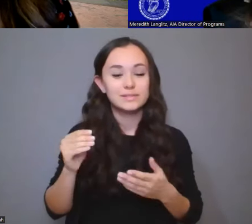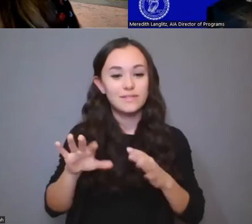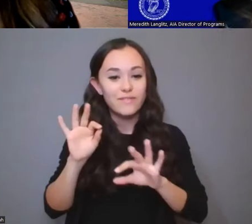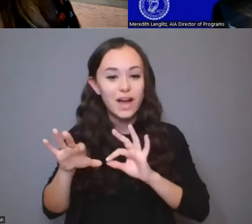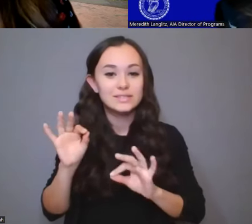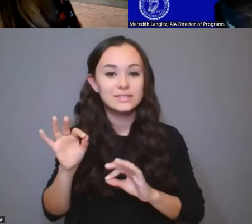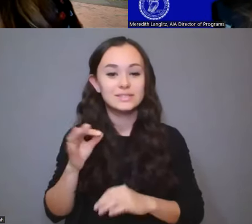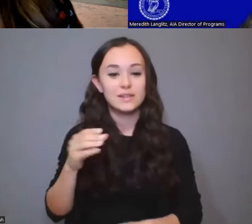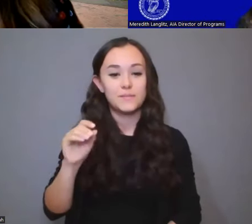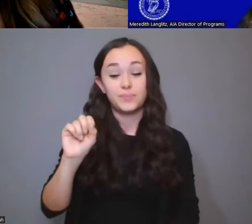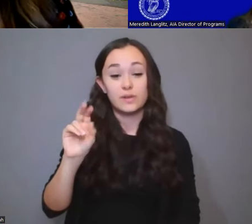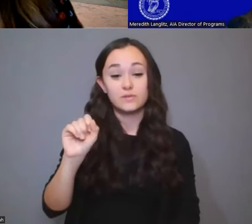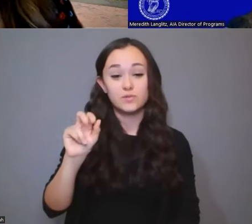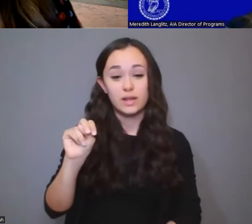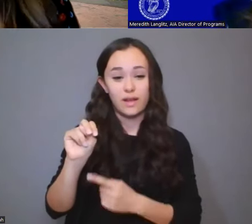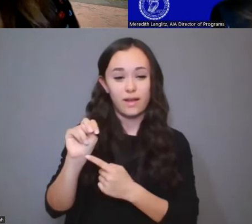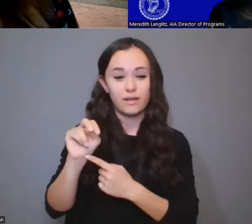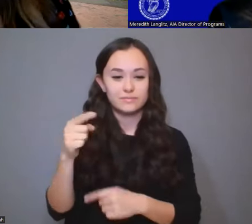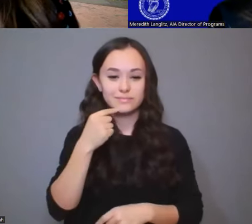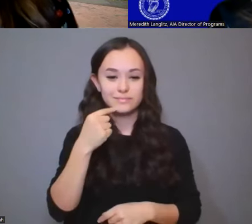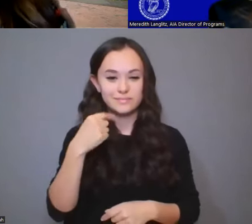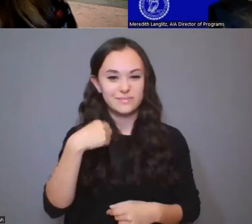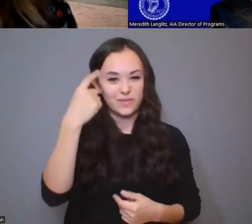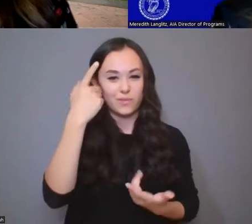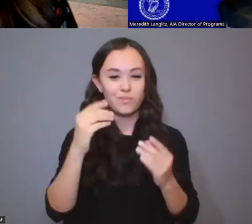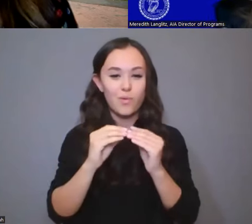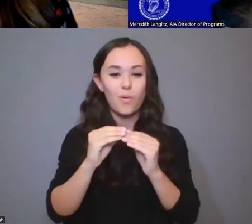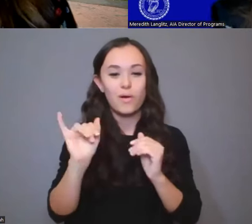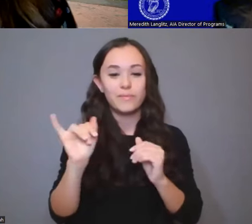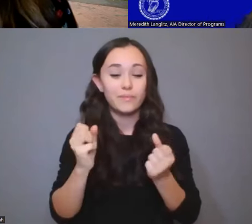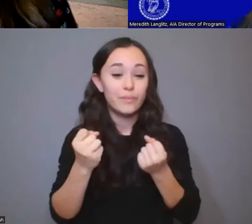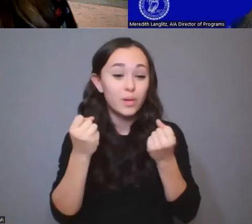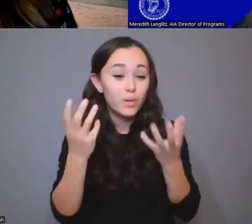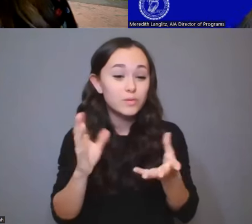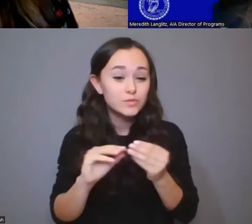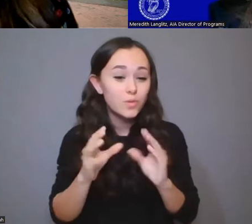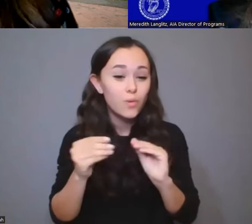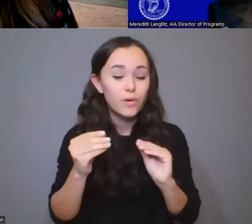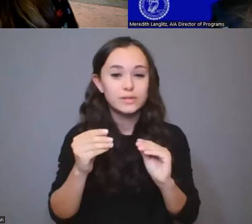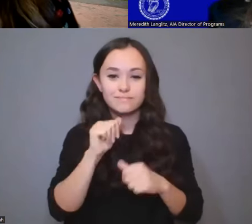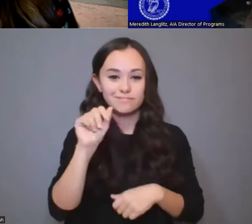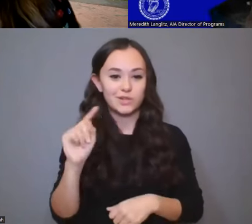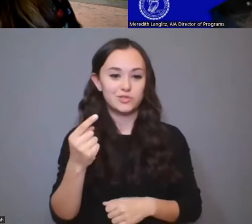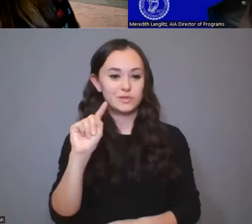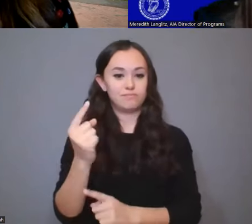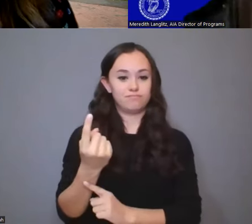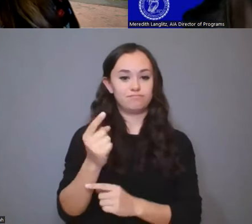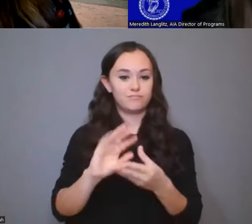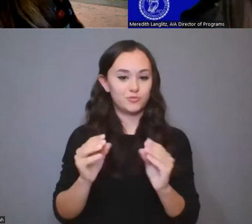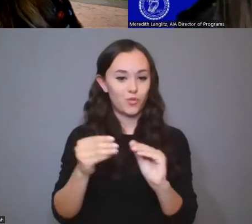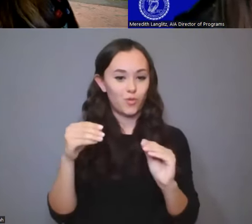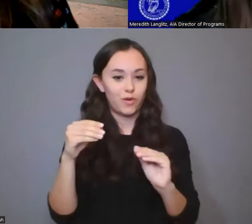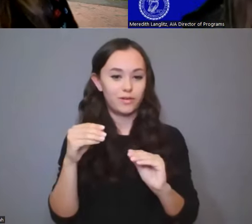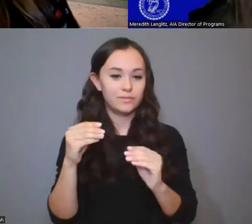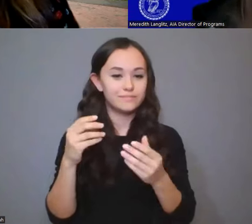means I suspect it would be more plural stories versus a story within the cultural resource findings within the groups, and yeah, I guess, how does that affect